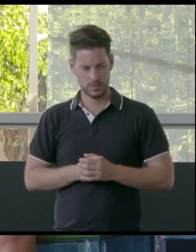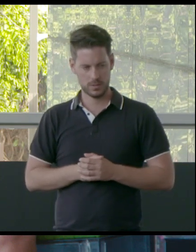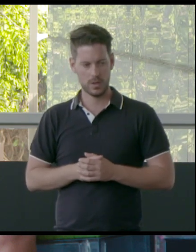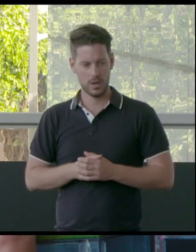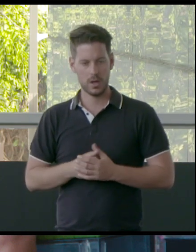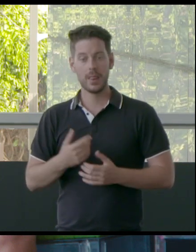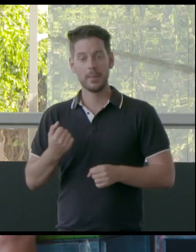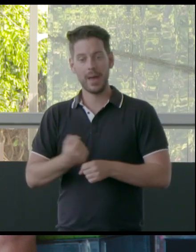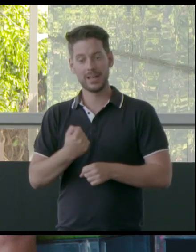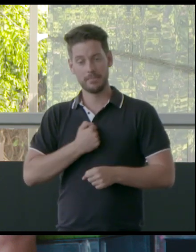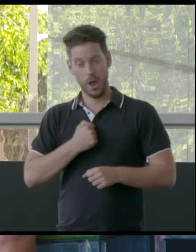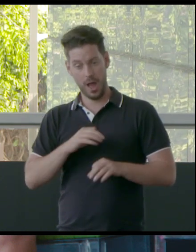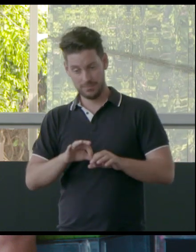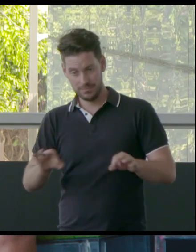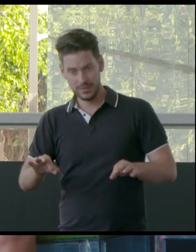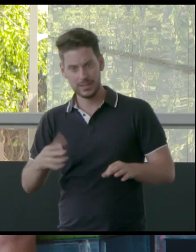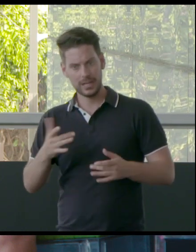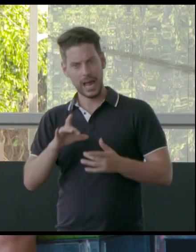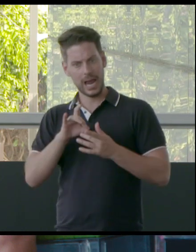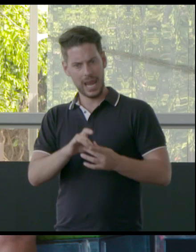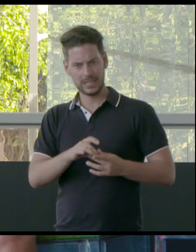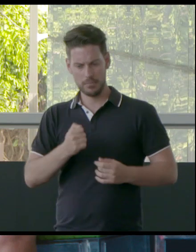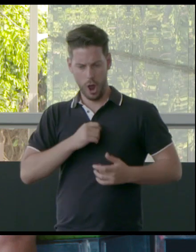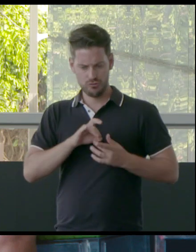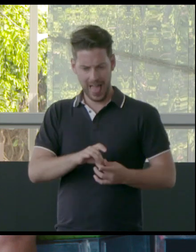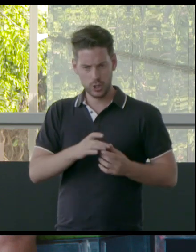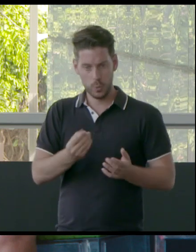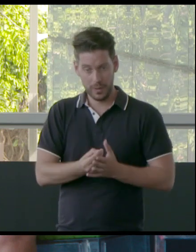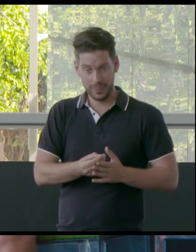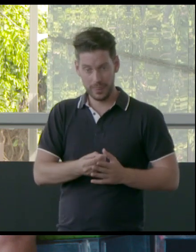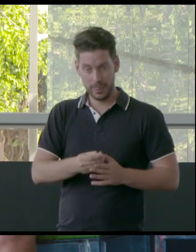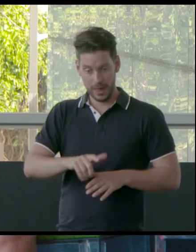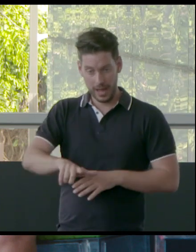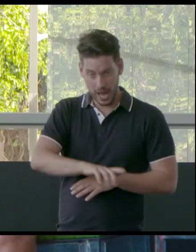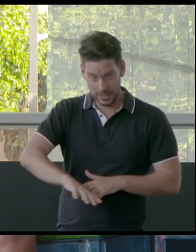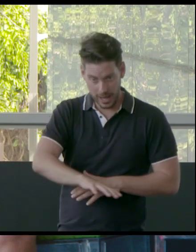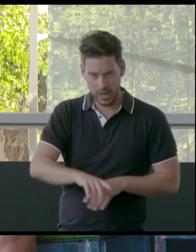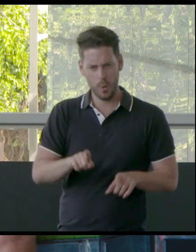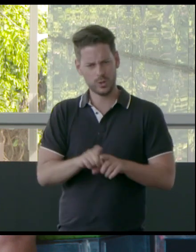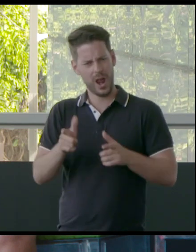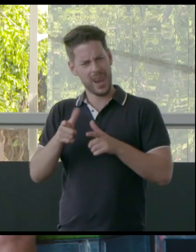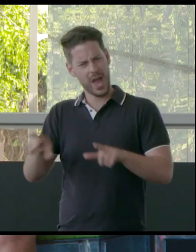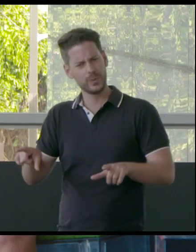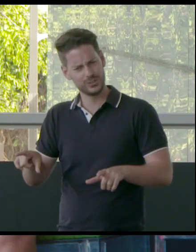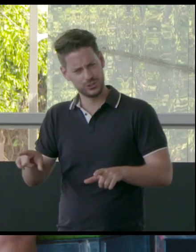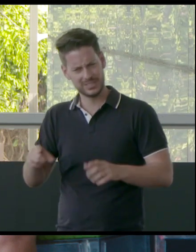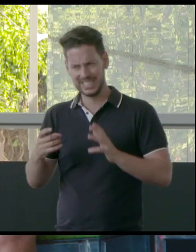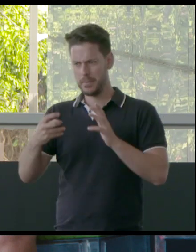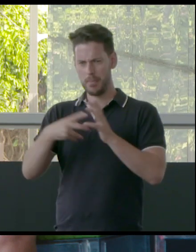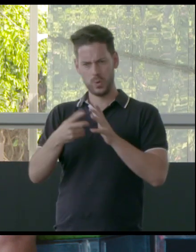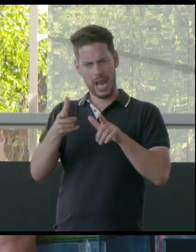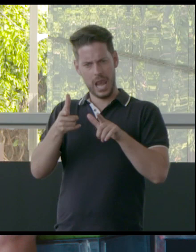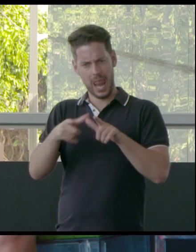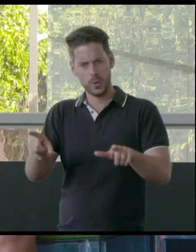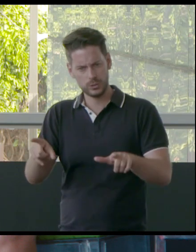opportunity to connect that relationship with country but also language and the importance of having language and that